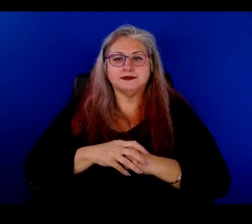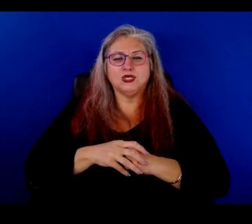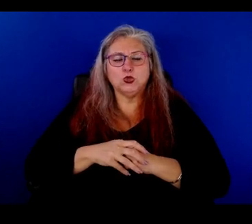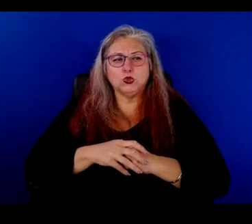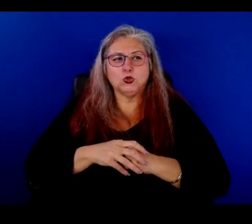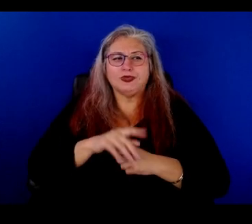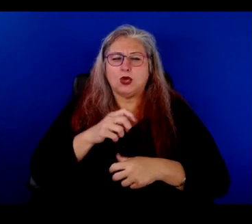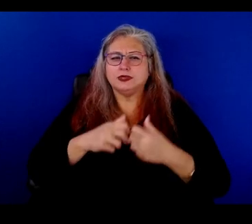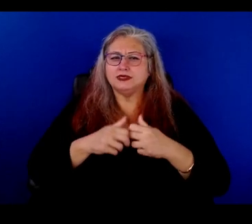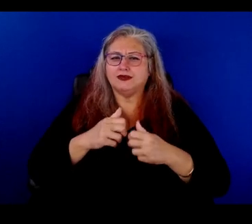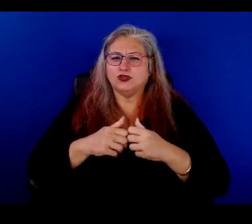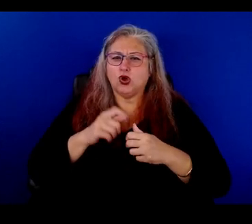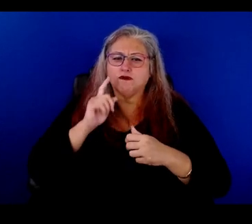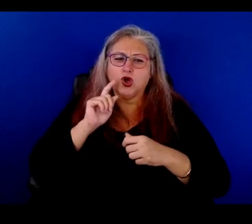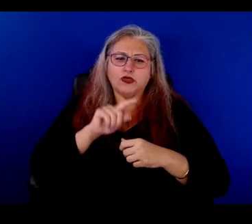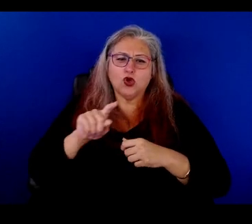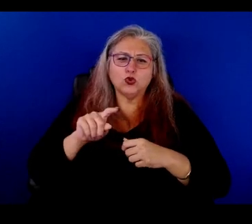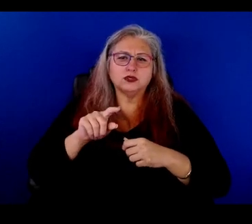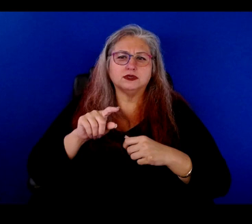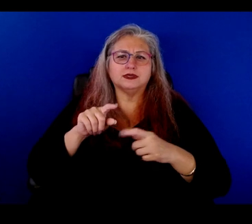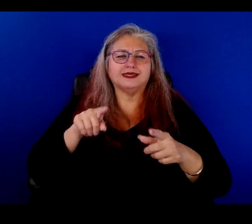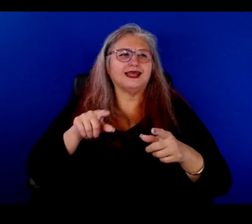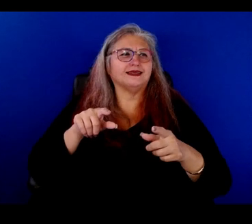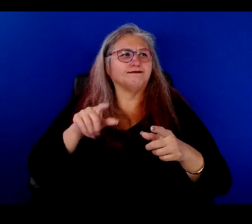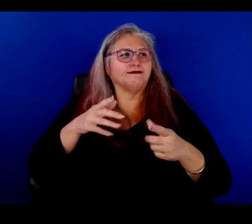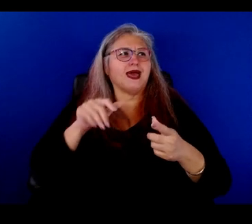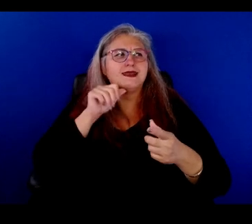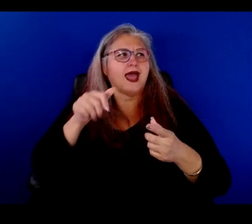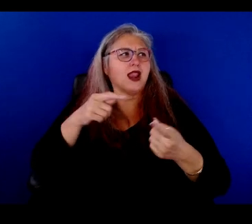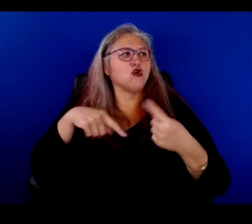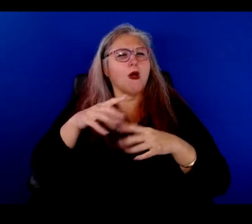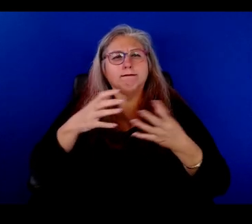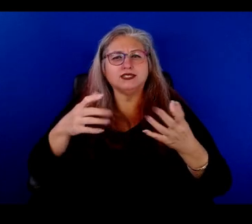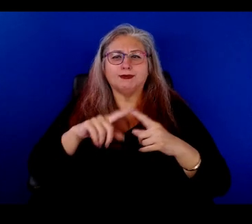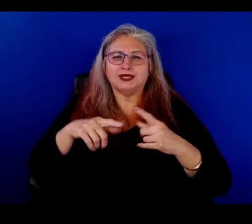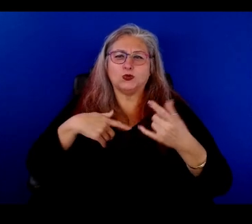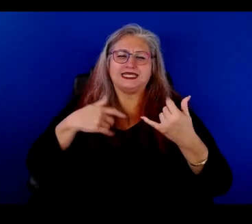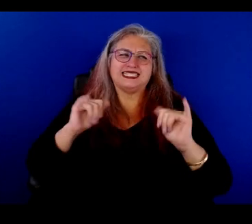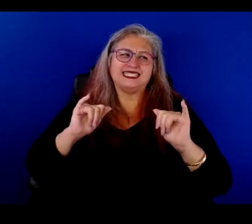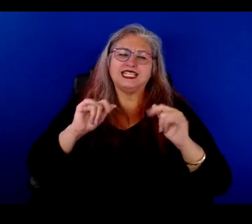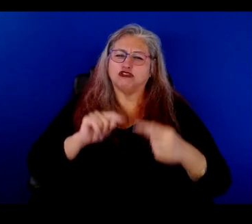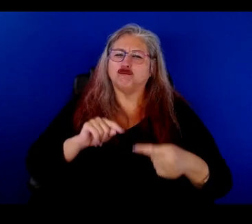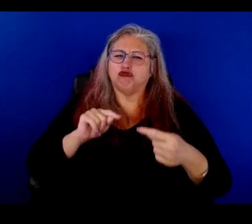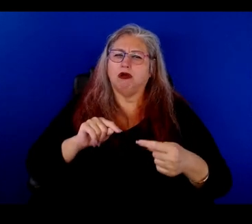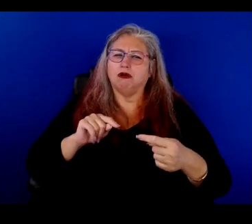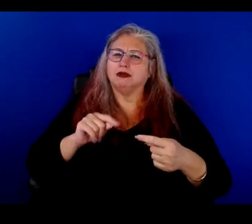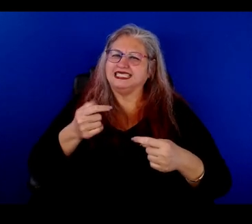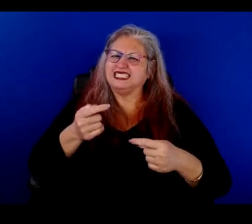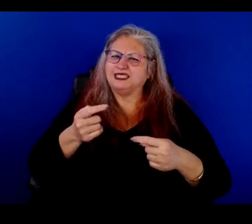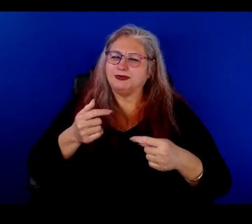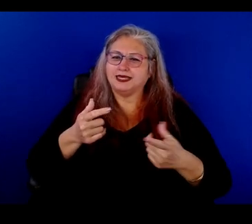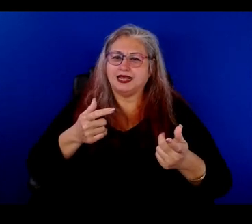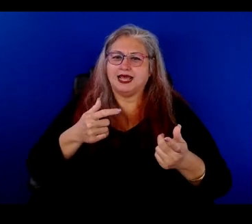a little bit difficult for ones that, you know, that didn't really come around. And so we're still kind of struggling with that a little bit, but,